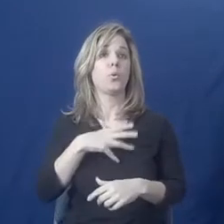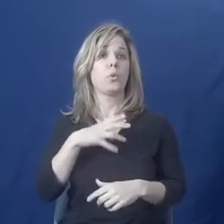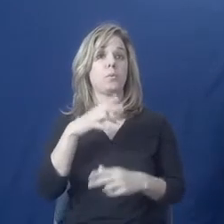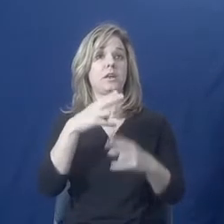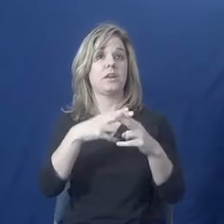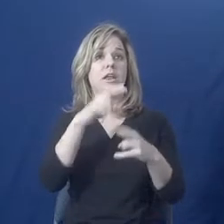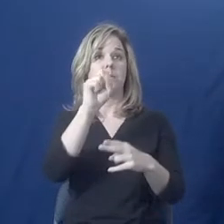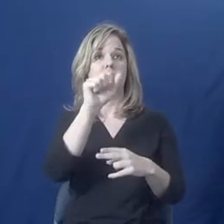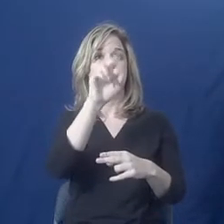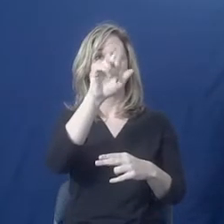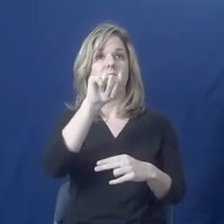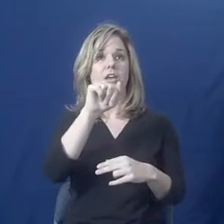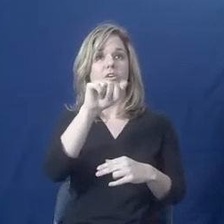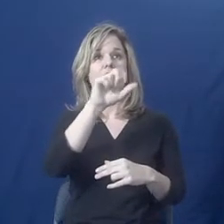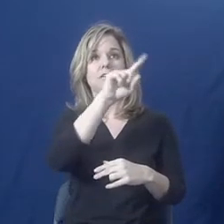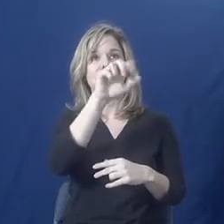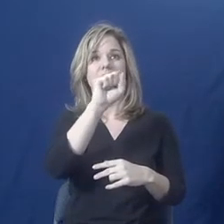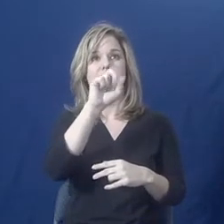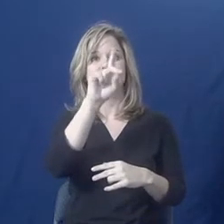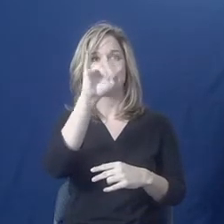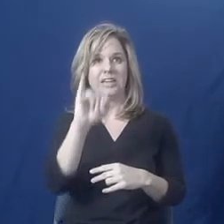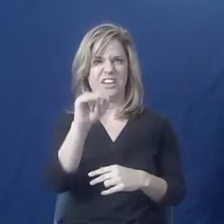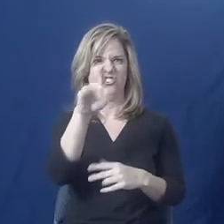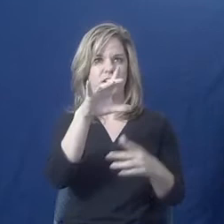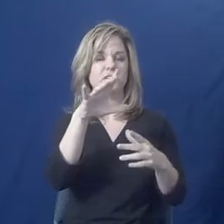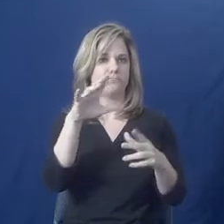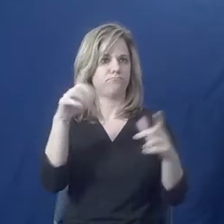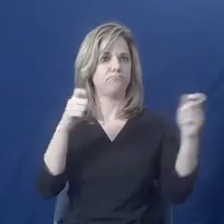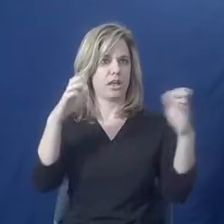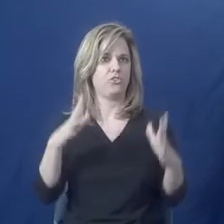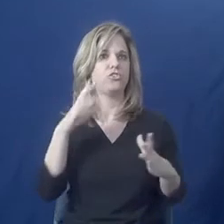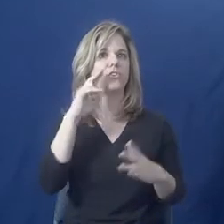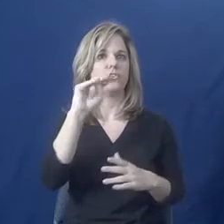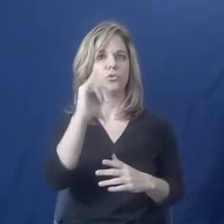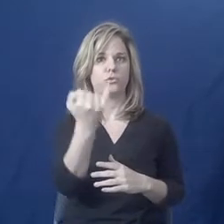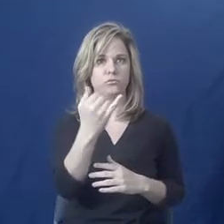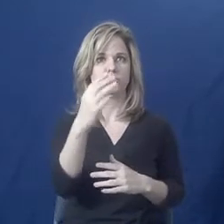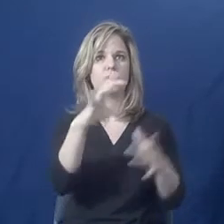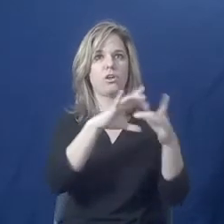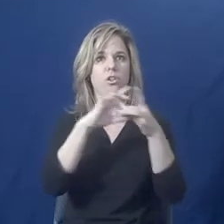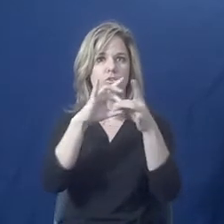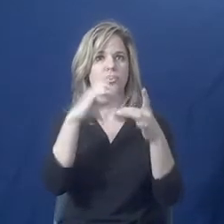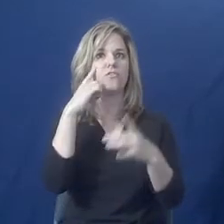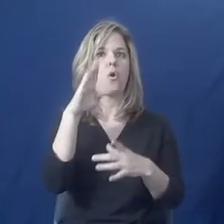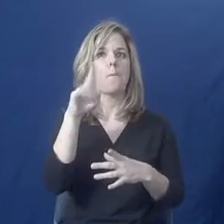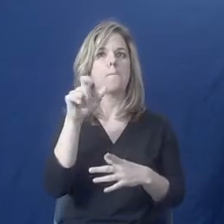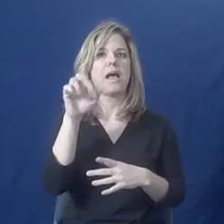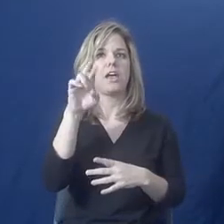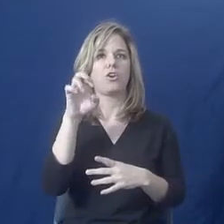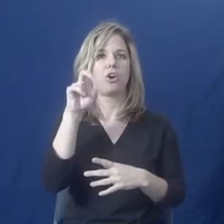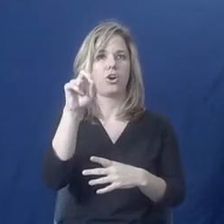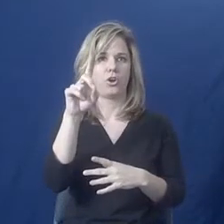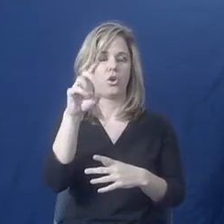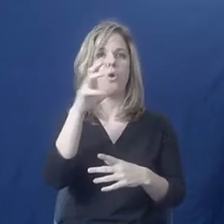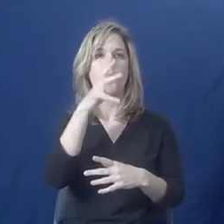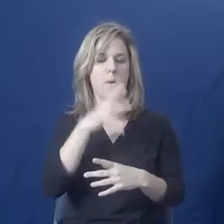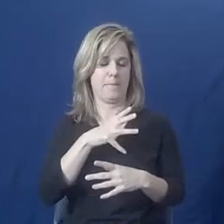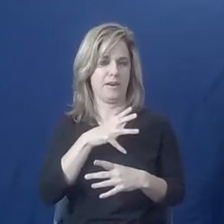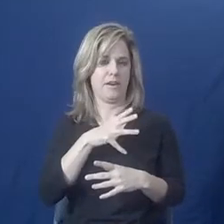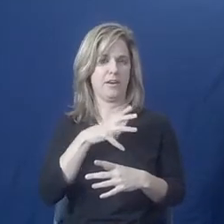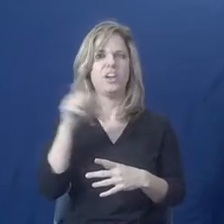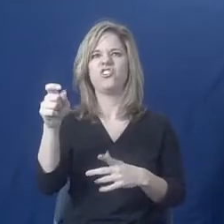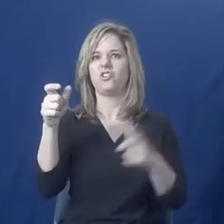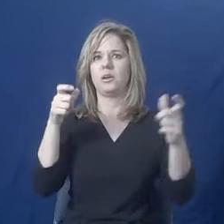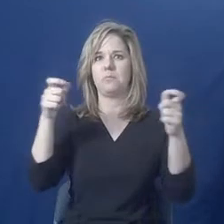Coordinator at the New Coalition for Battered Women, manages such project as No Wrong Door New Jersey and the expansion of their